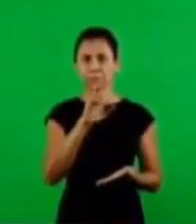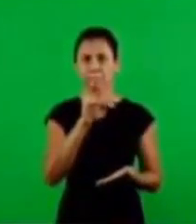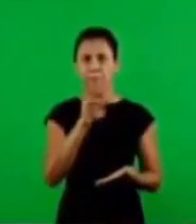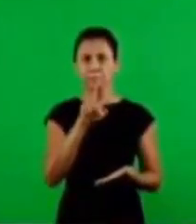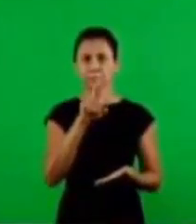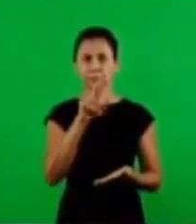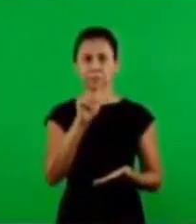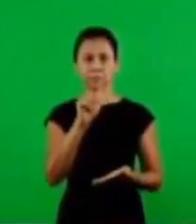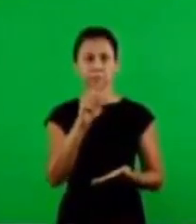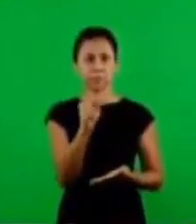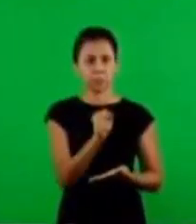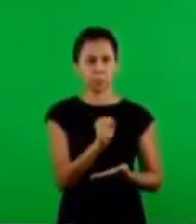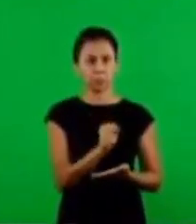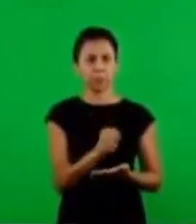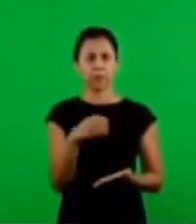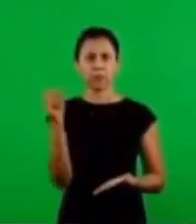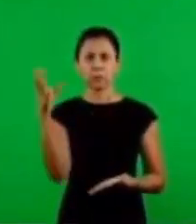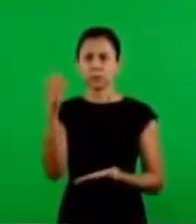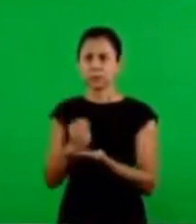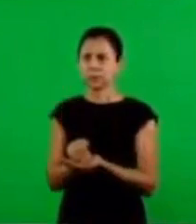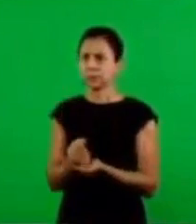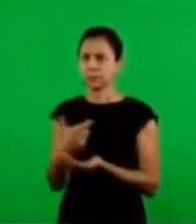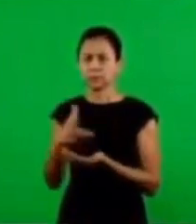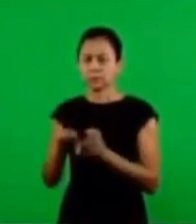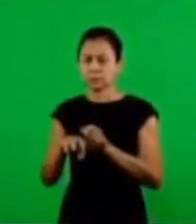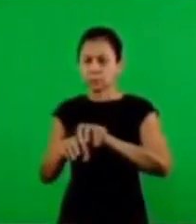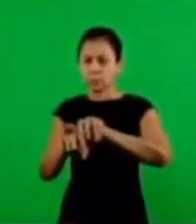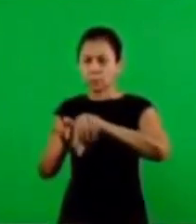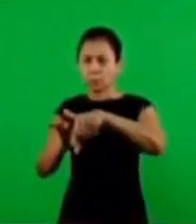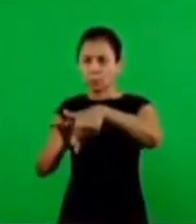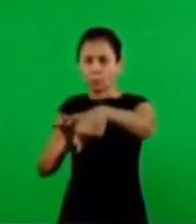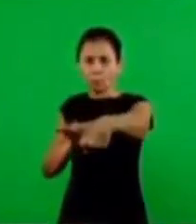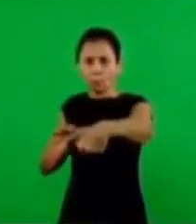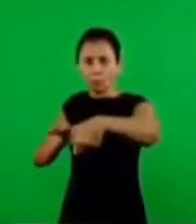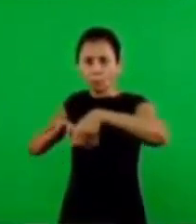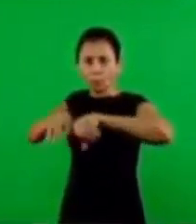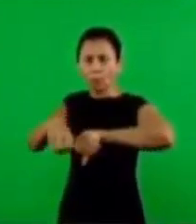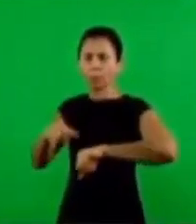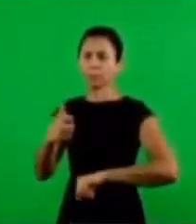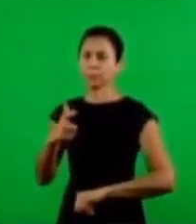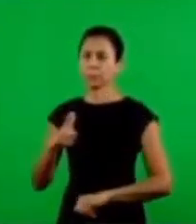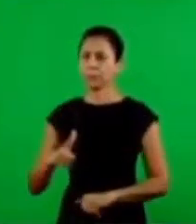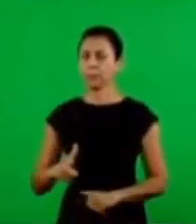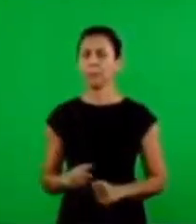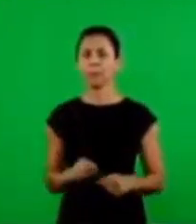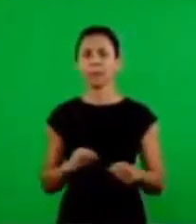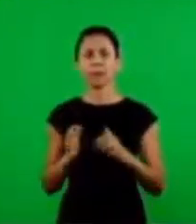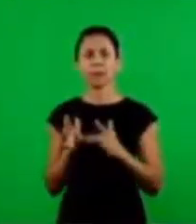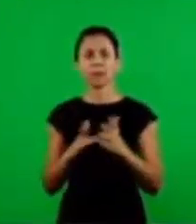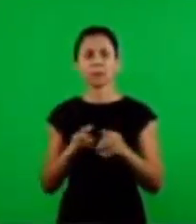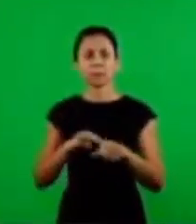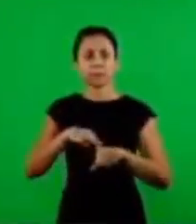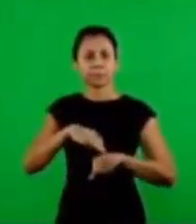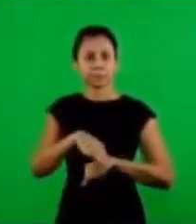have the Old Testament. Nothing had been written then. Because Jesus was still doing his ministry.